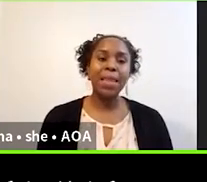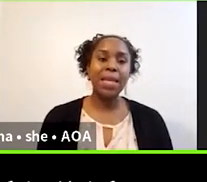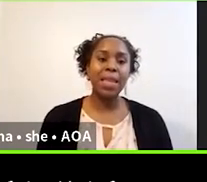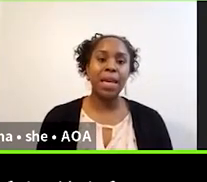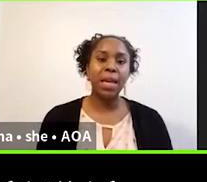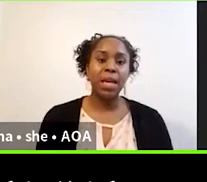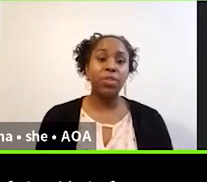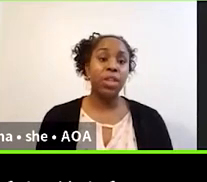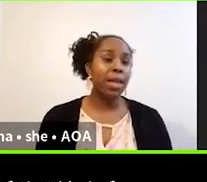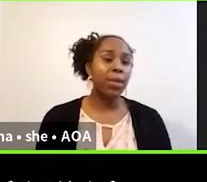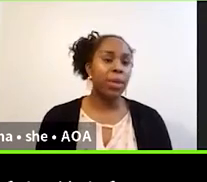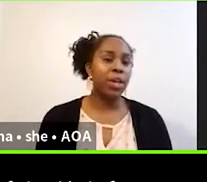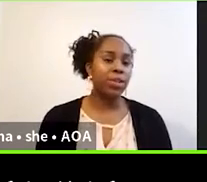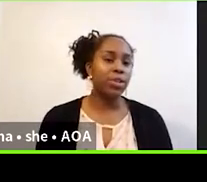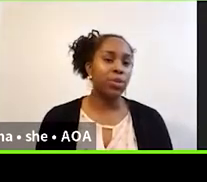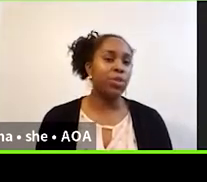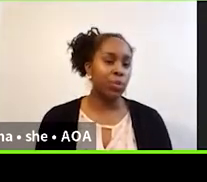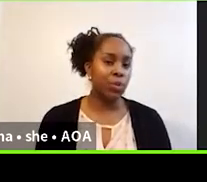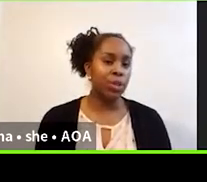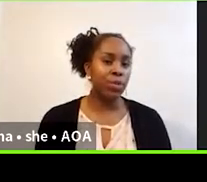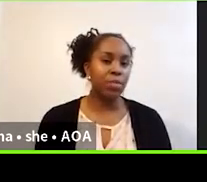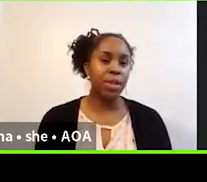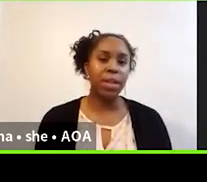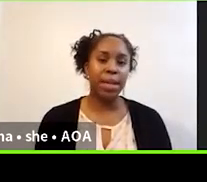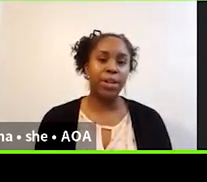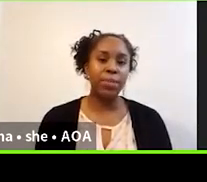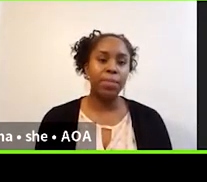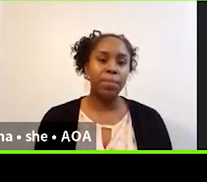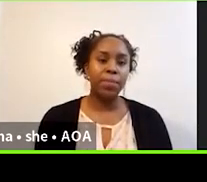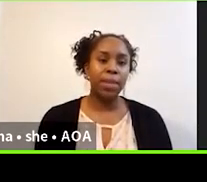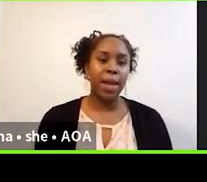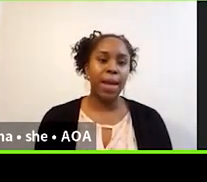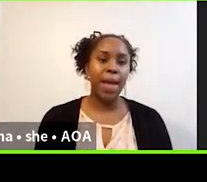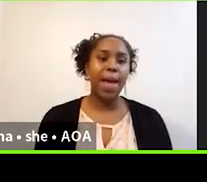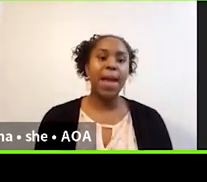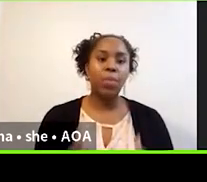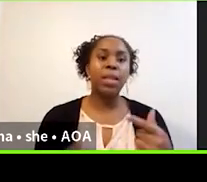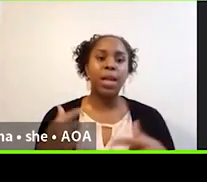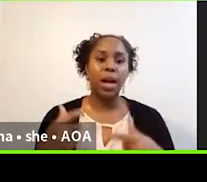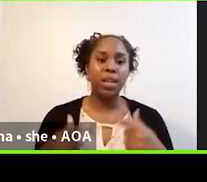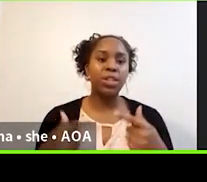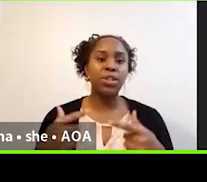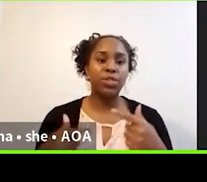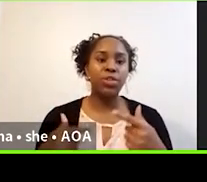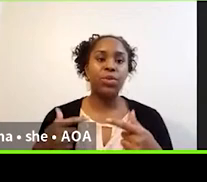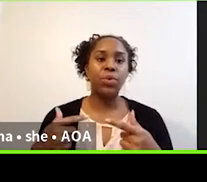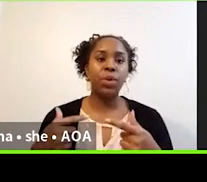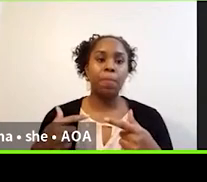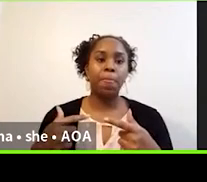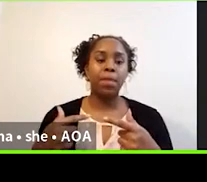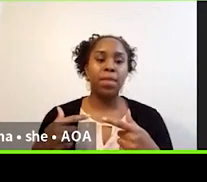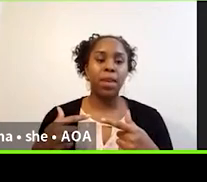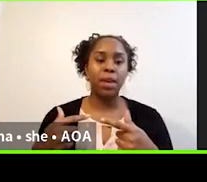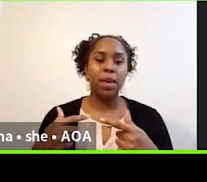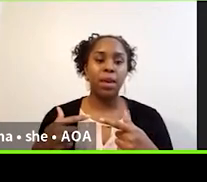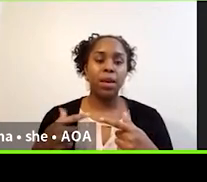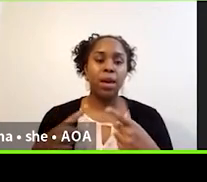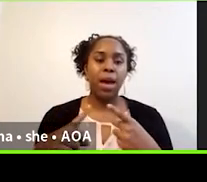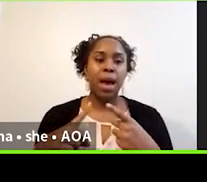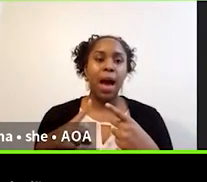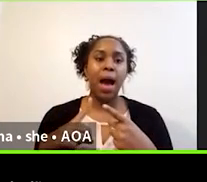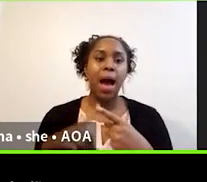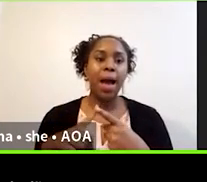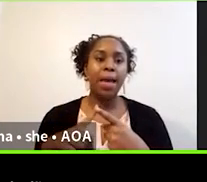I think that there's a lot that we can do sooner rather than later. And I would like us to do the